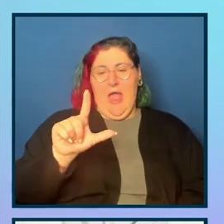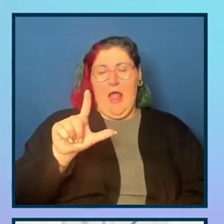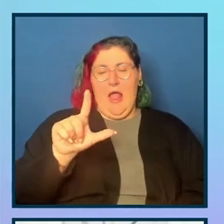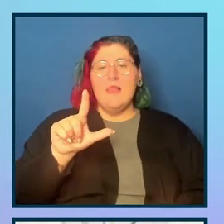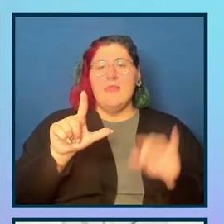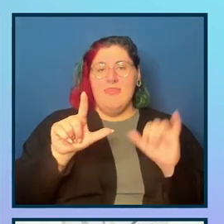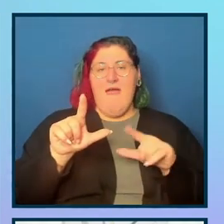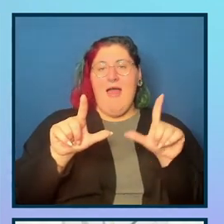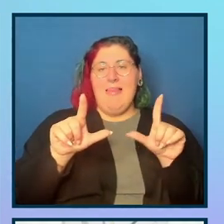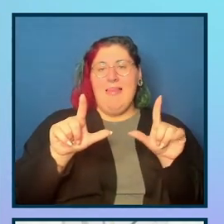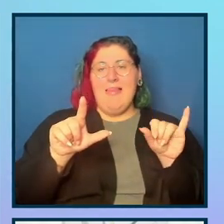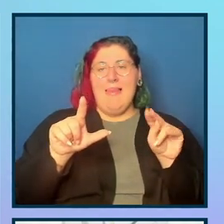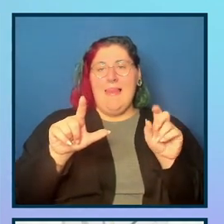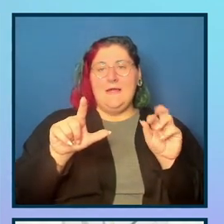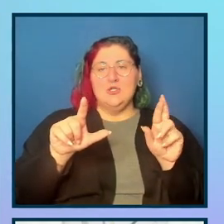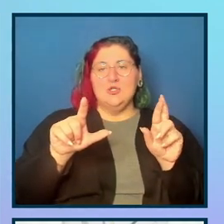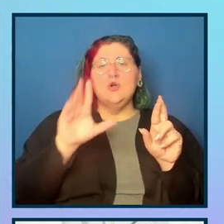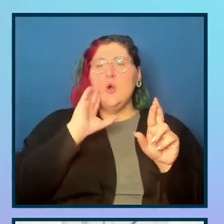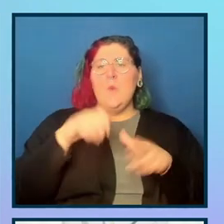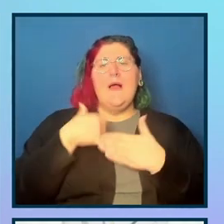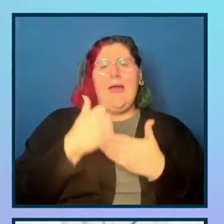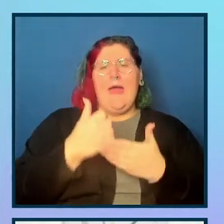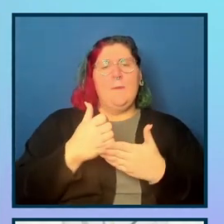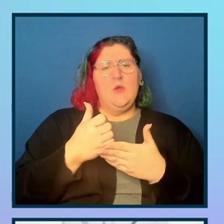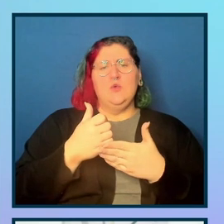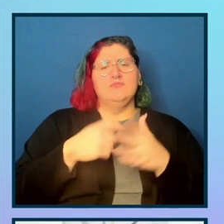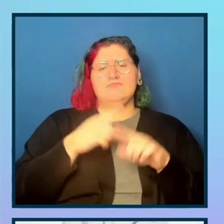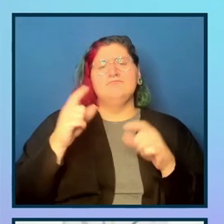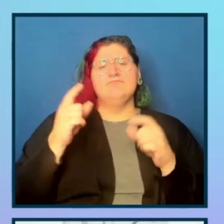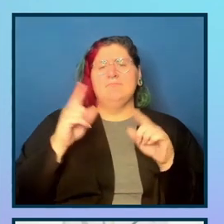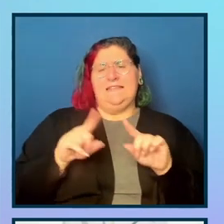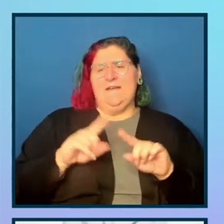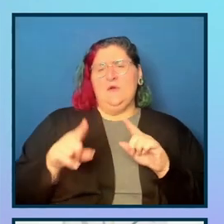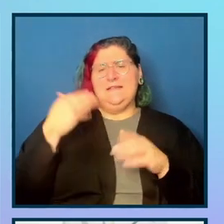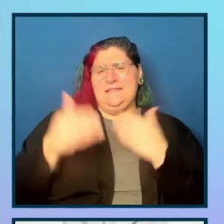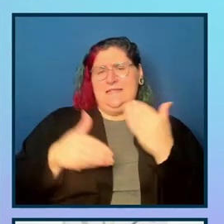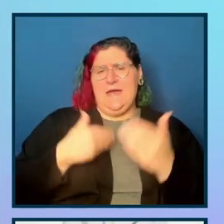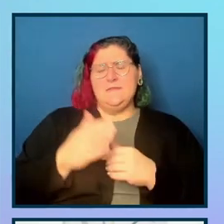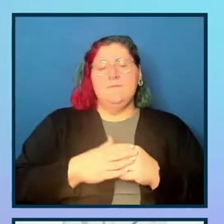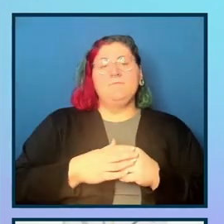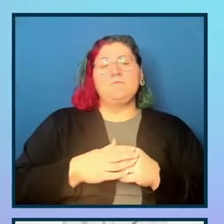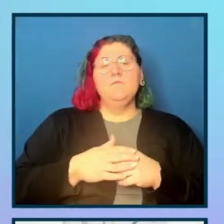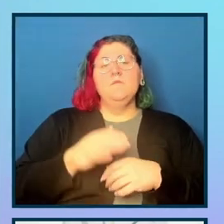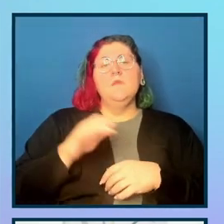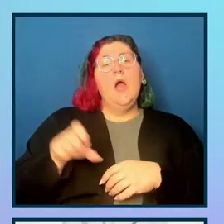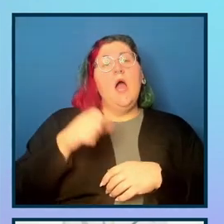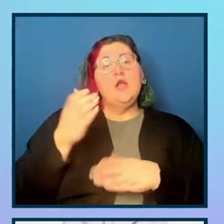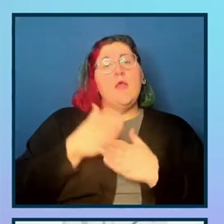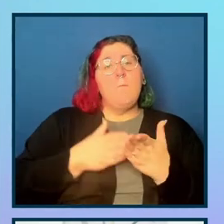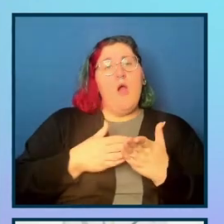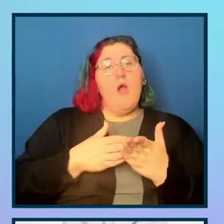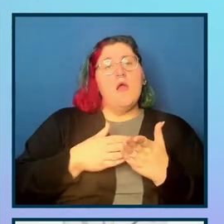steps in the individual and team and org buckets. Another part of Axe DevTools